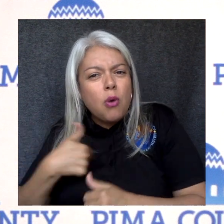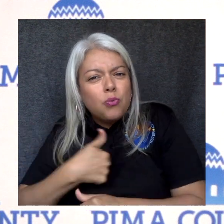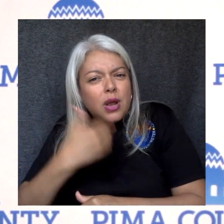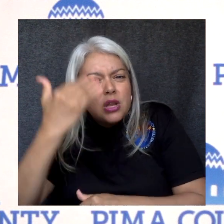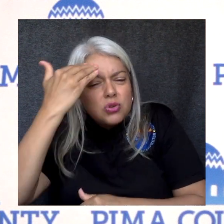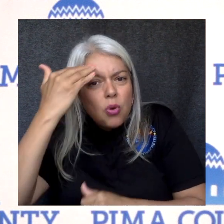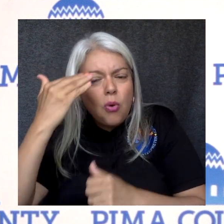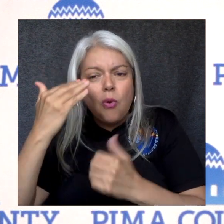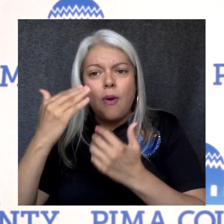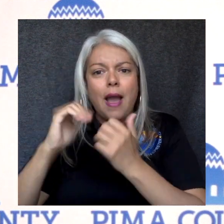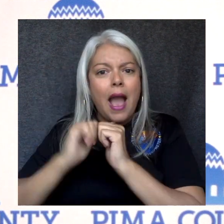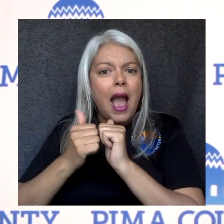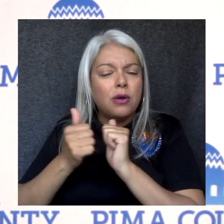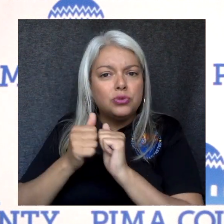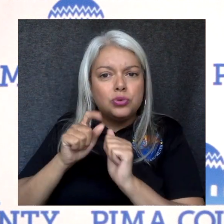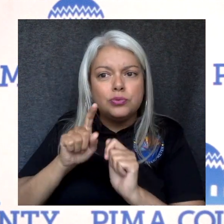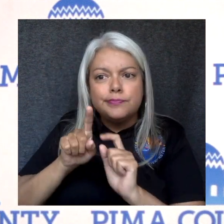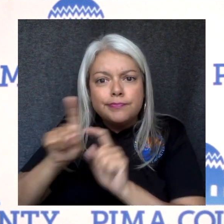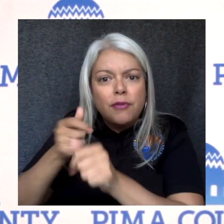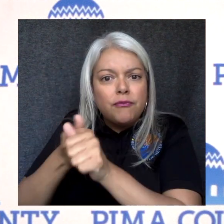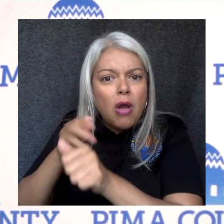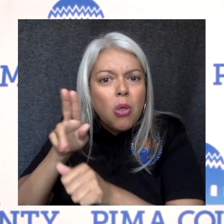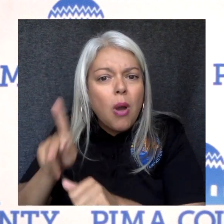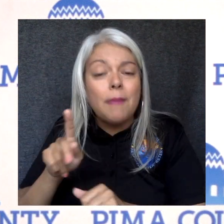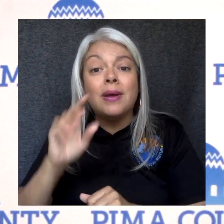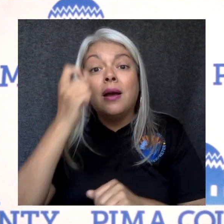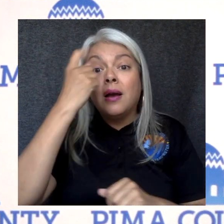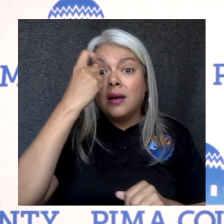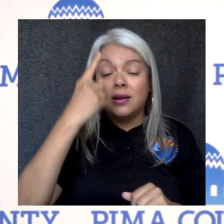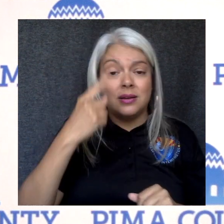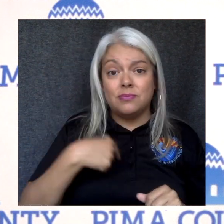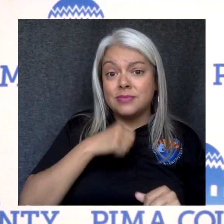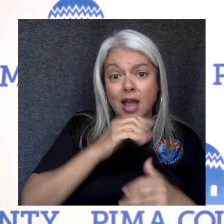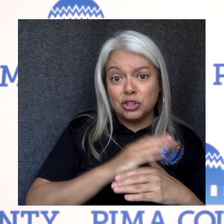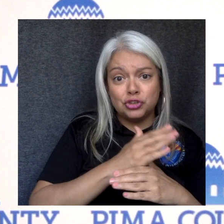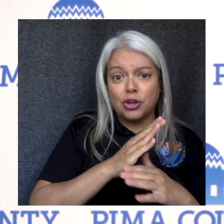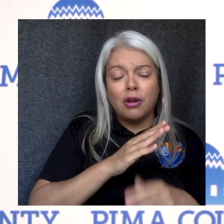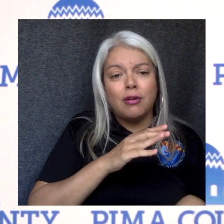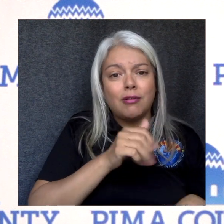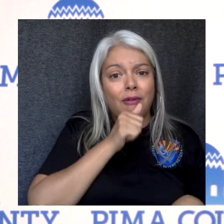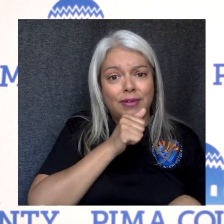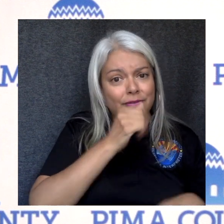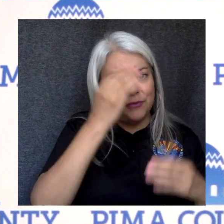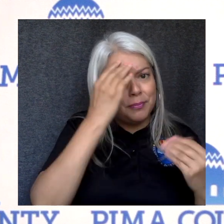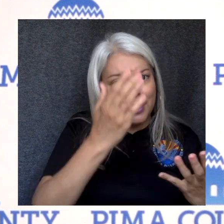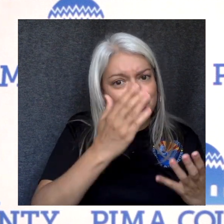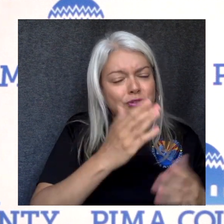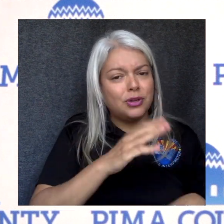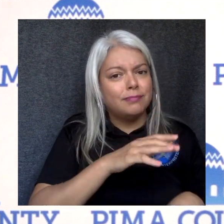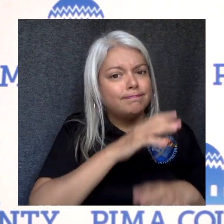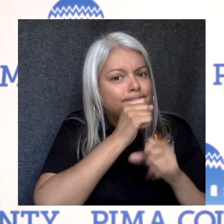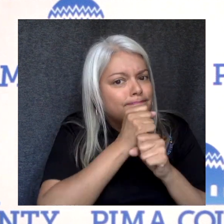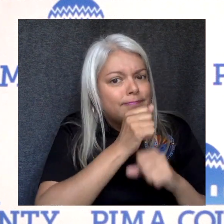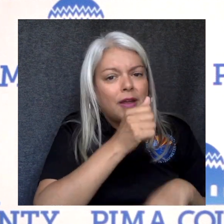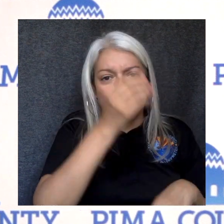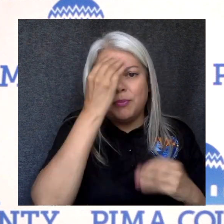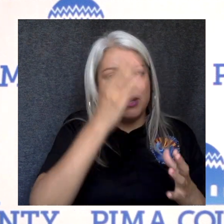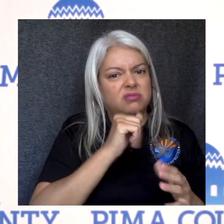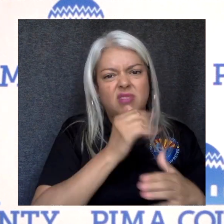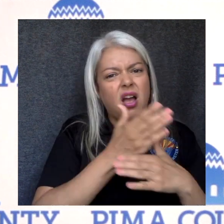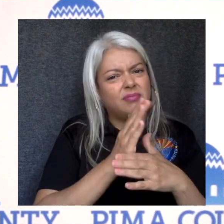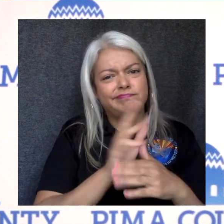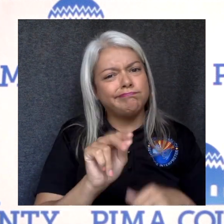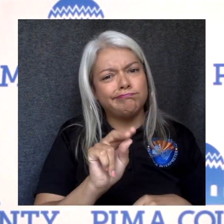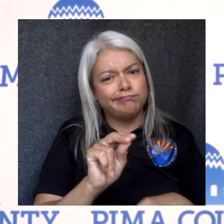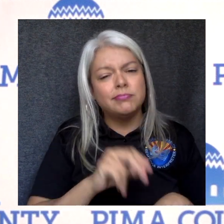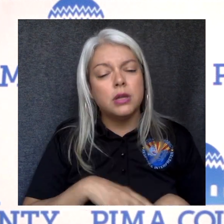the COVID-19 infection. We don't share confidential information or personal information at all. We want to make sure you get tested